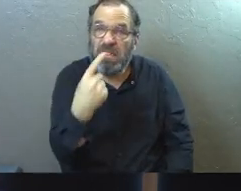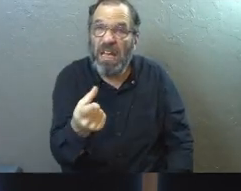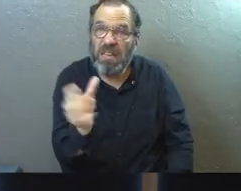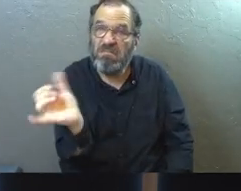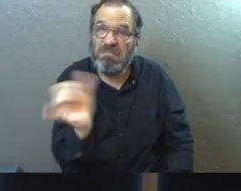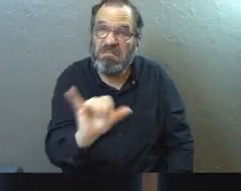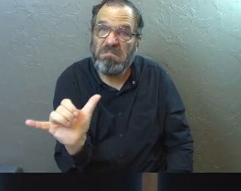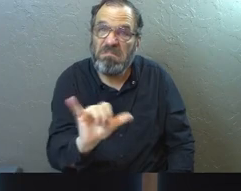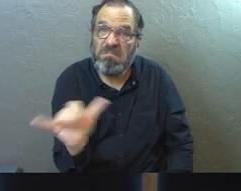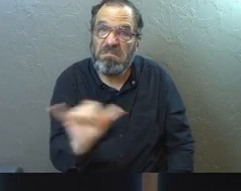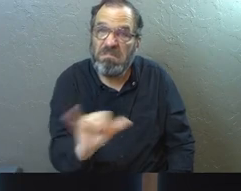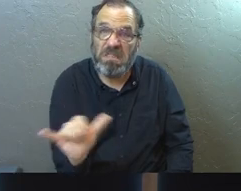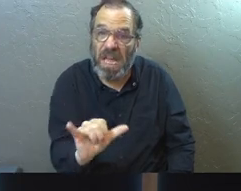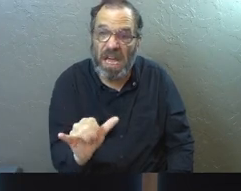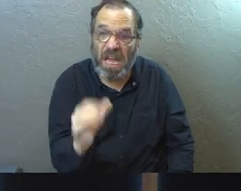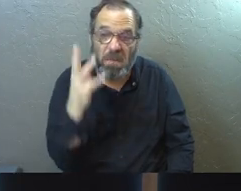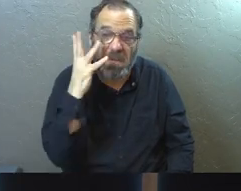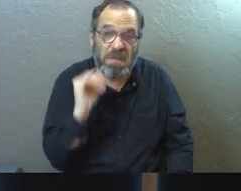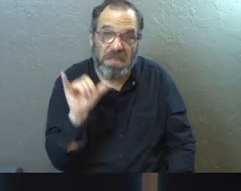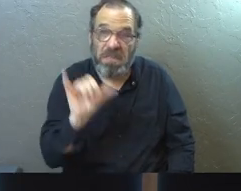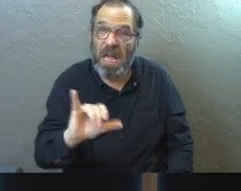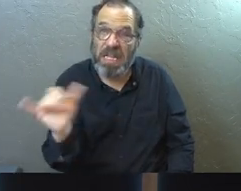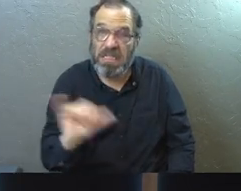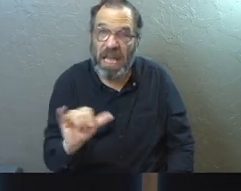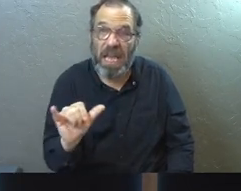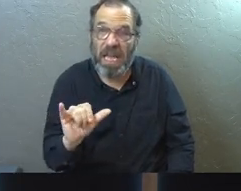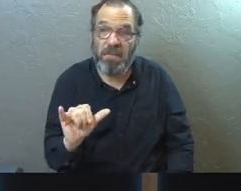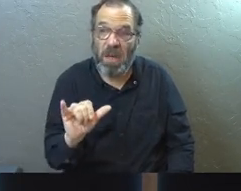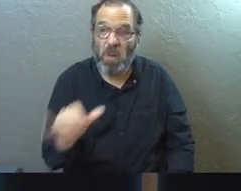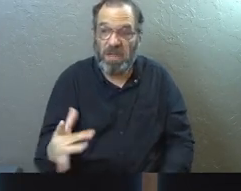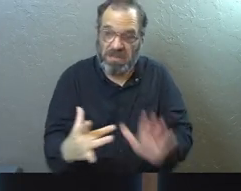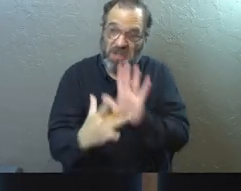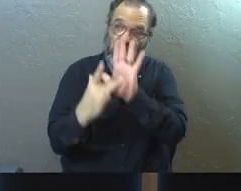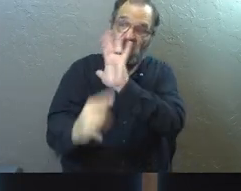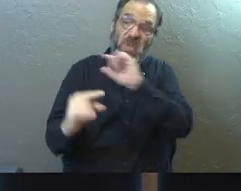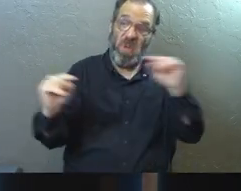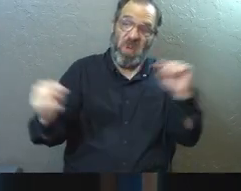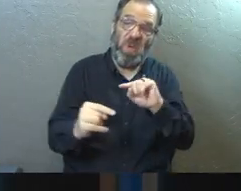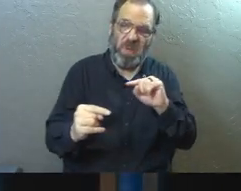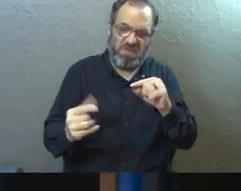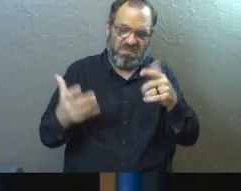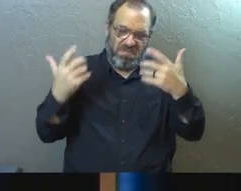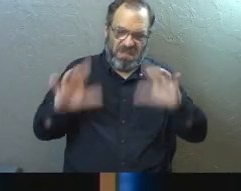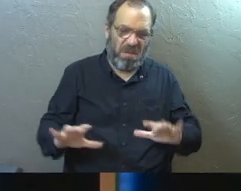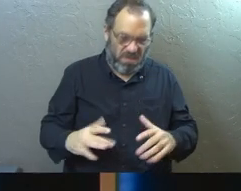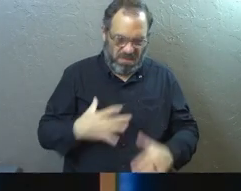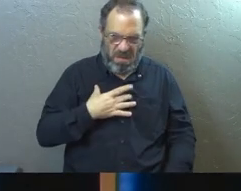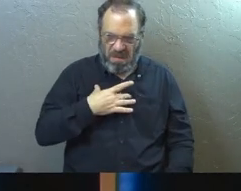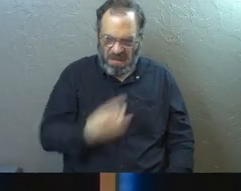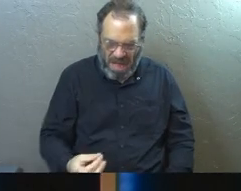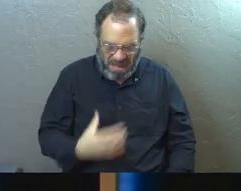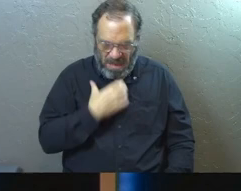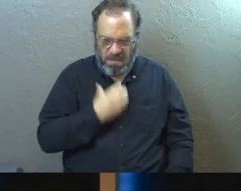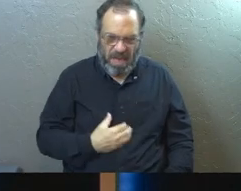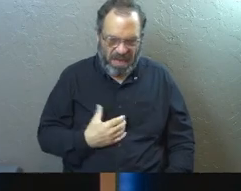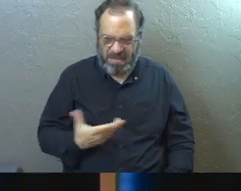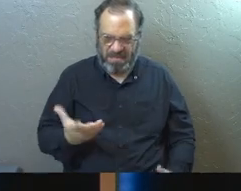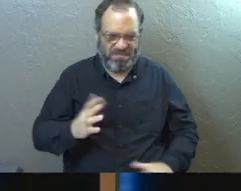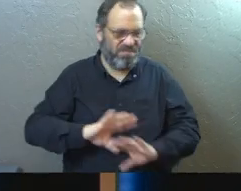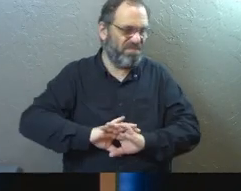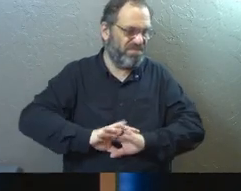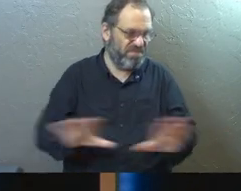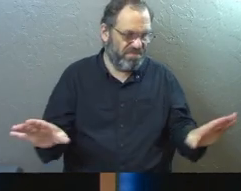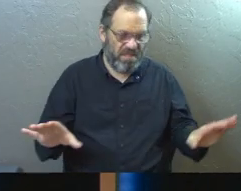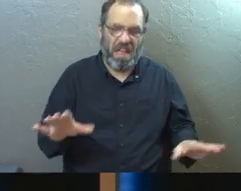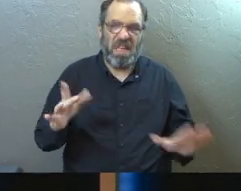ourselves in that place or have found ourselves in that place before. When there's hurt, I don't want to bring like. I don't want to bring passion because